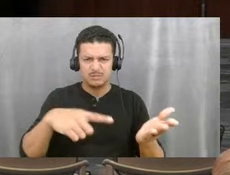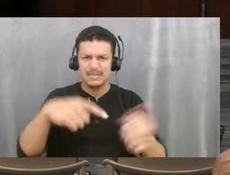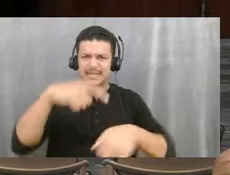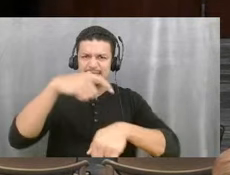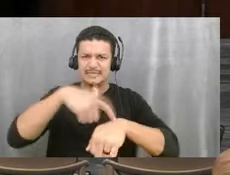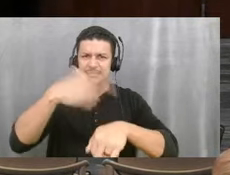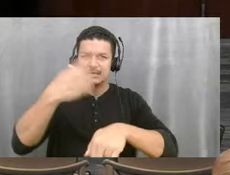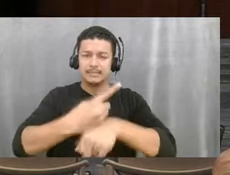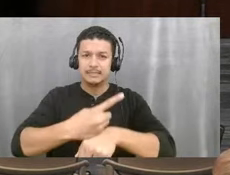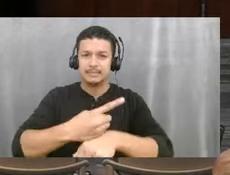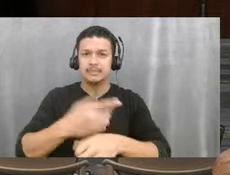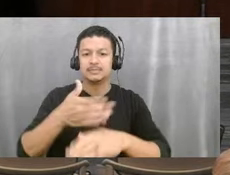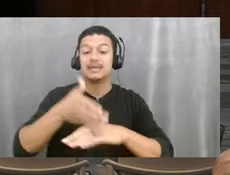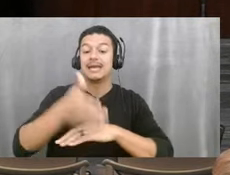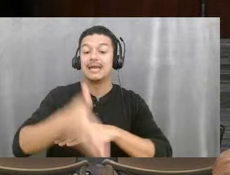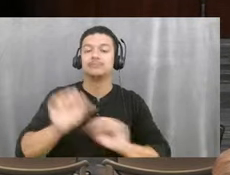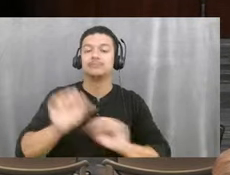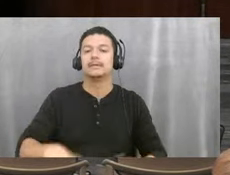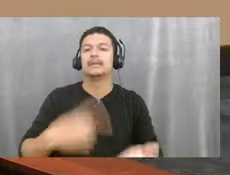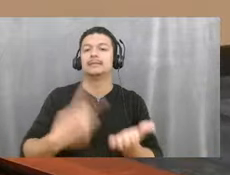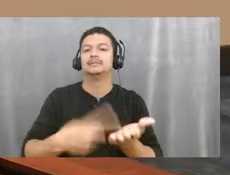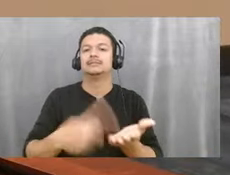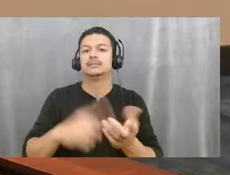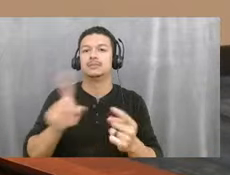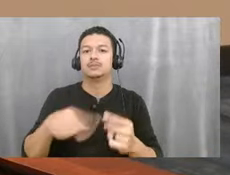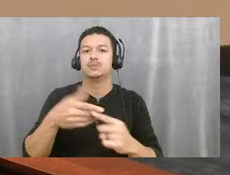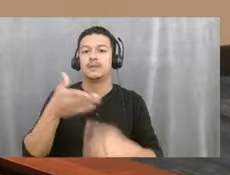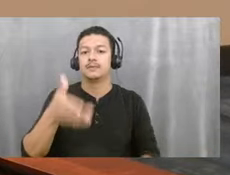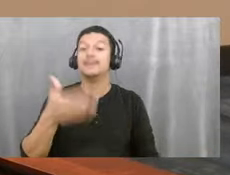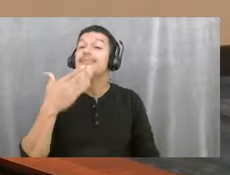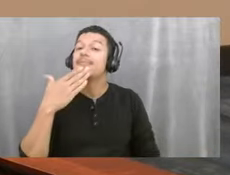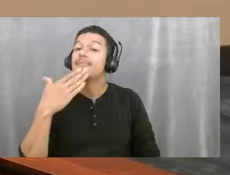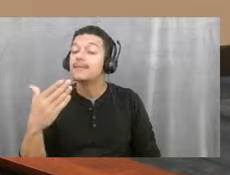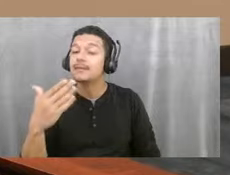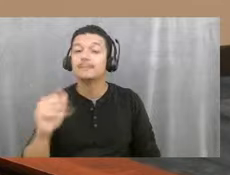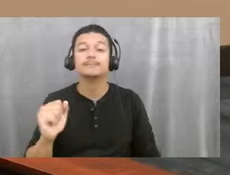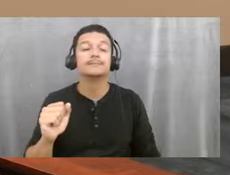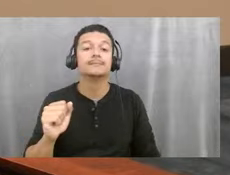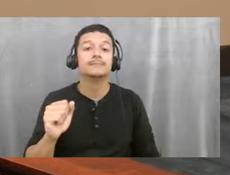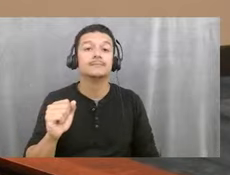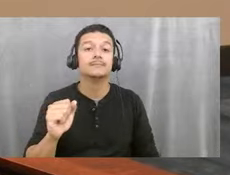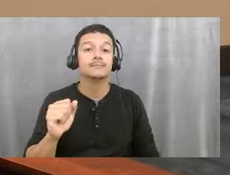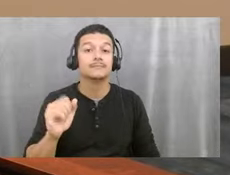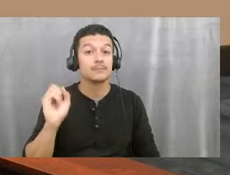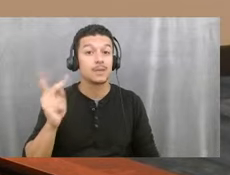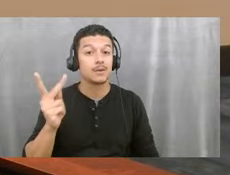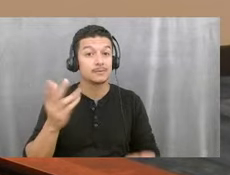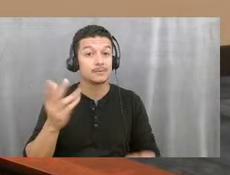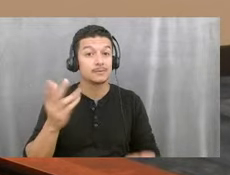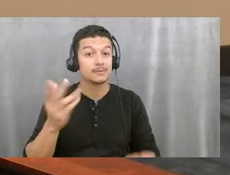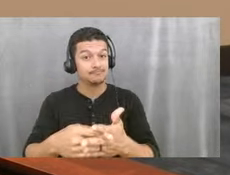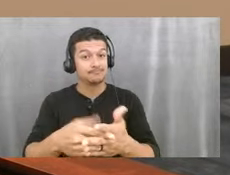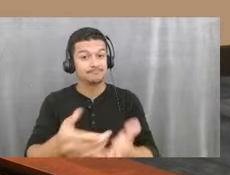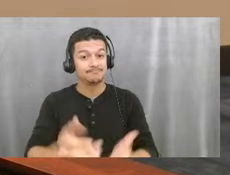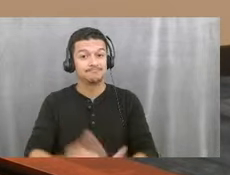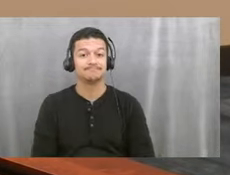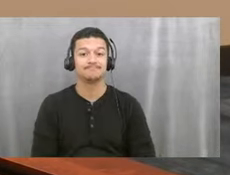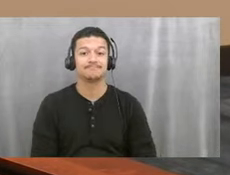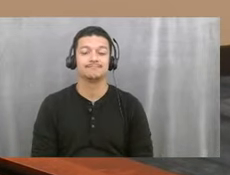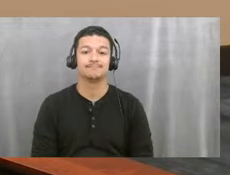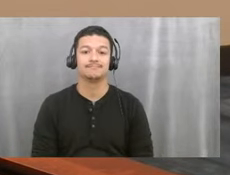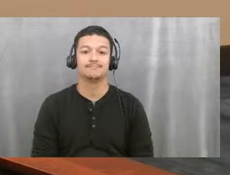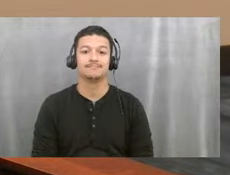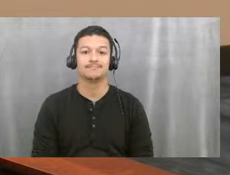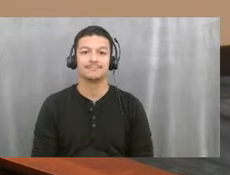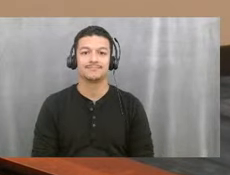can actually discuss it once we get there. Okay. Thank you so much. all right, please begin. Well, we've all been